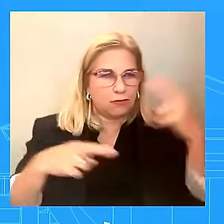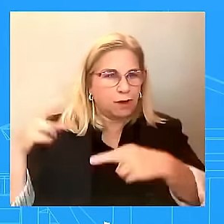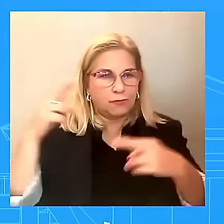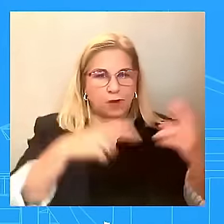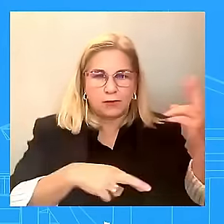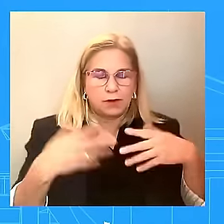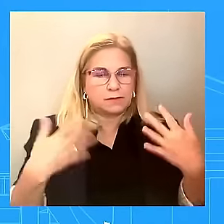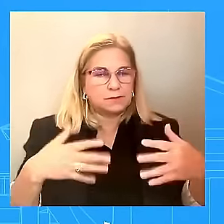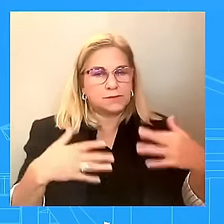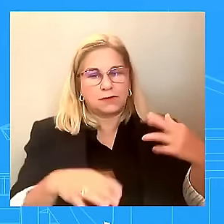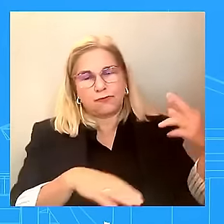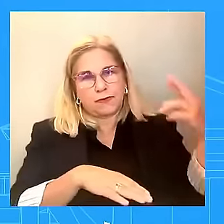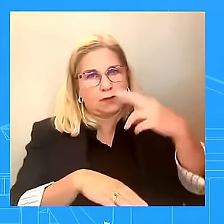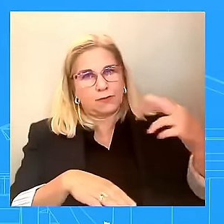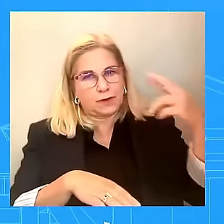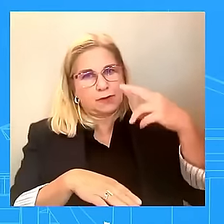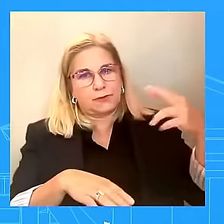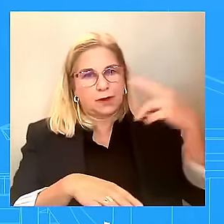of the people of Lebanon.